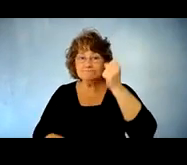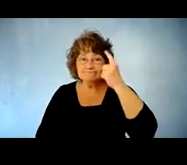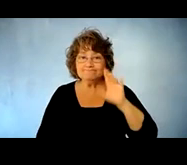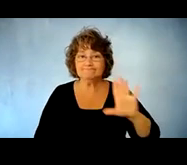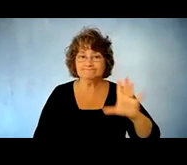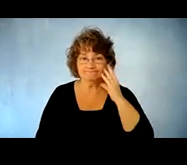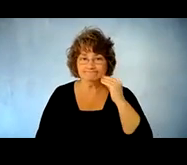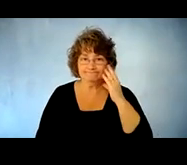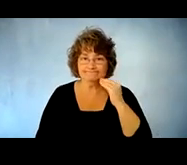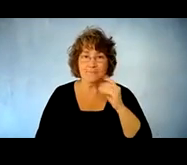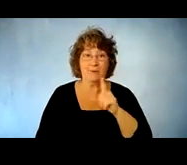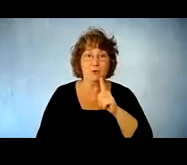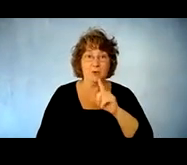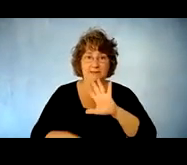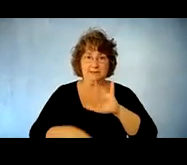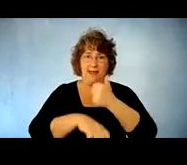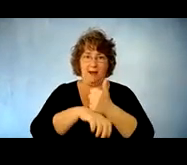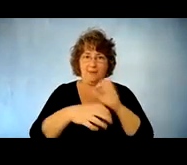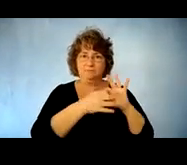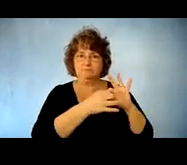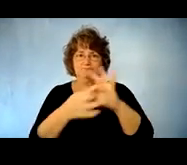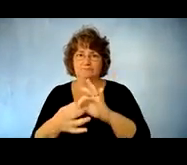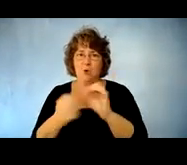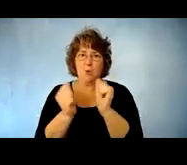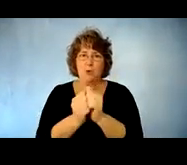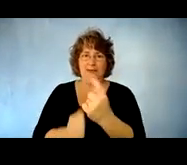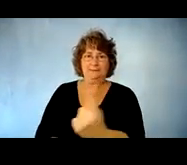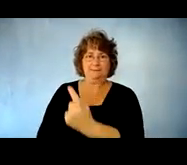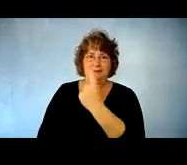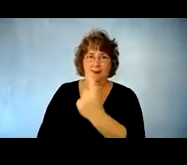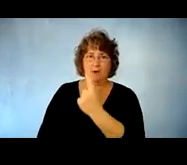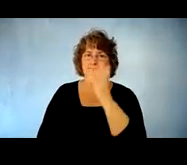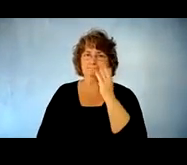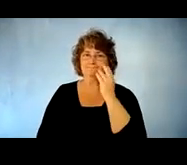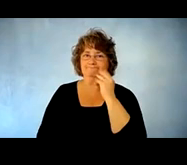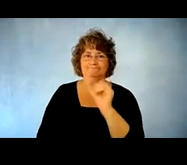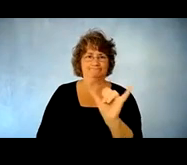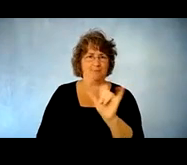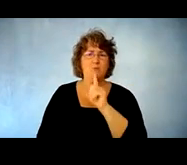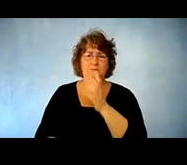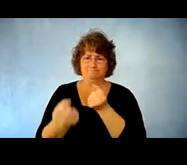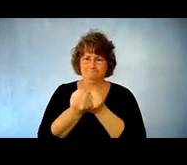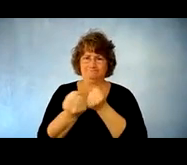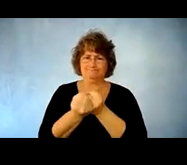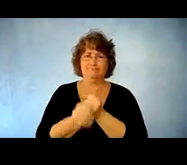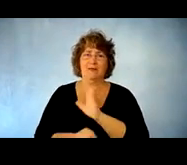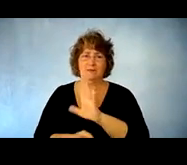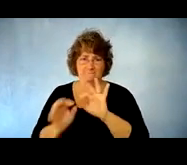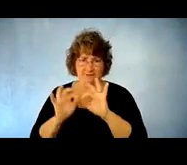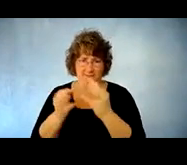so impactful and meaningful to kind of support the family members and individuals who are very much involved in their care